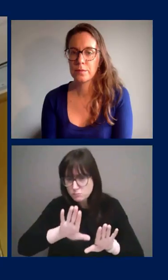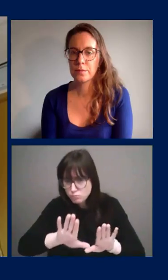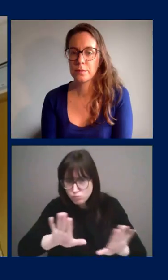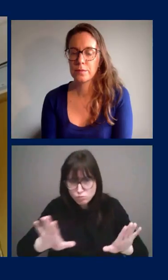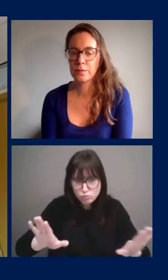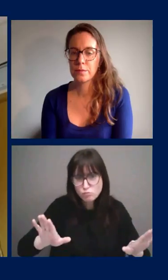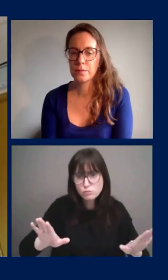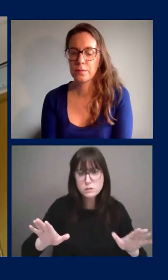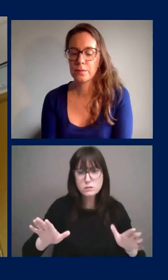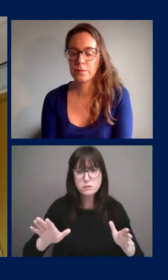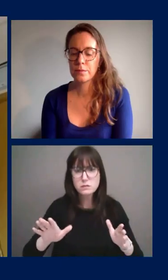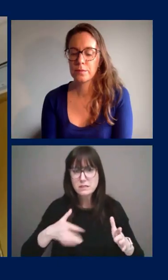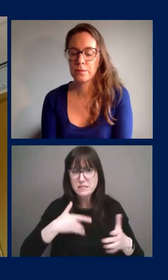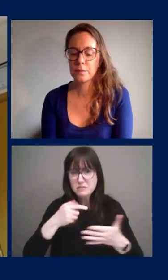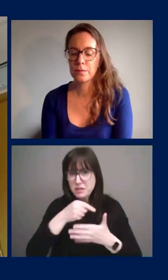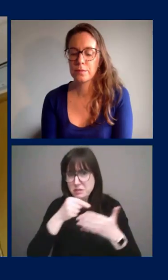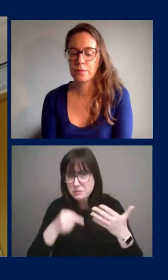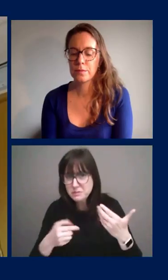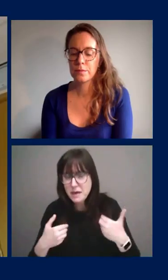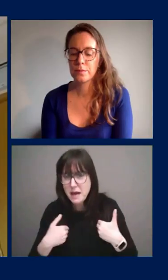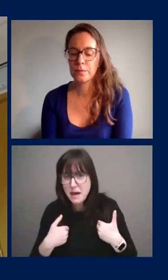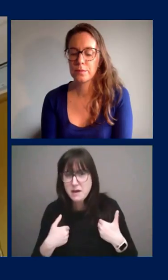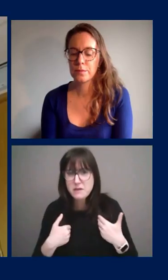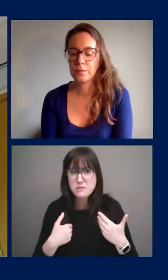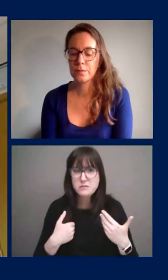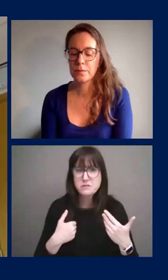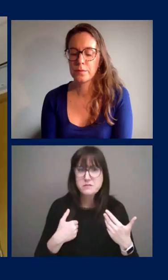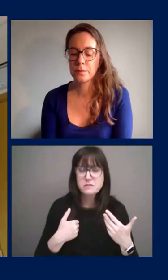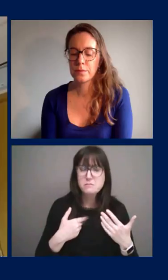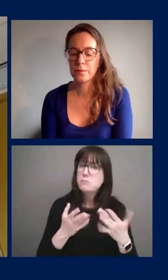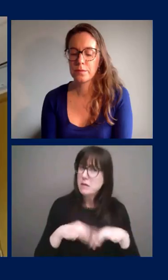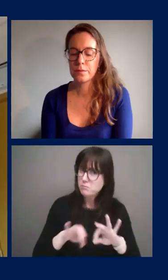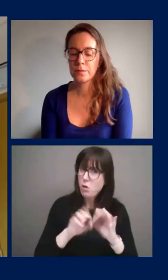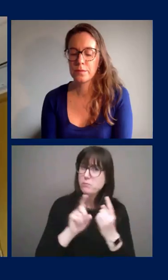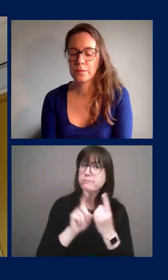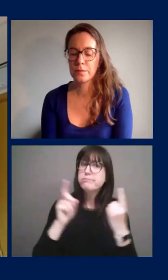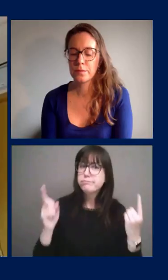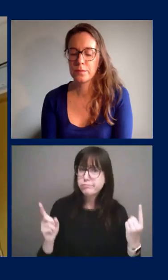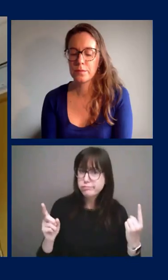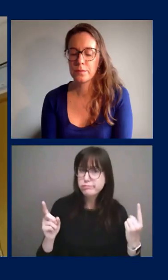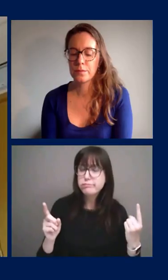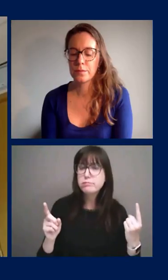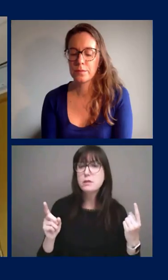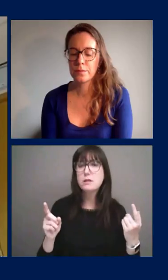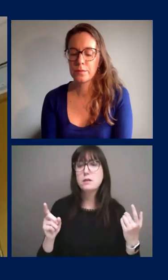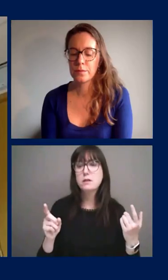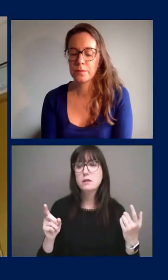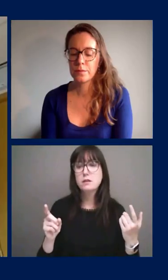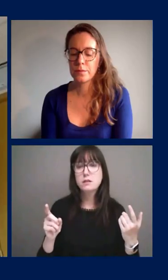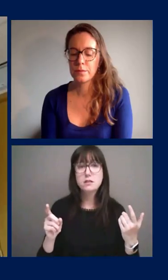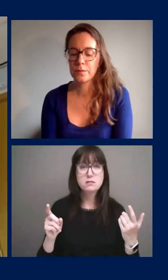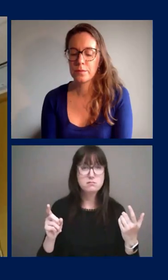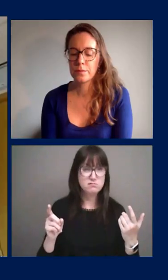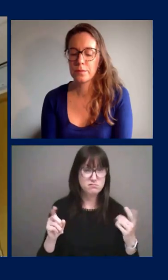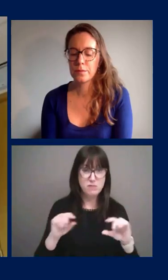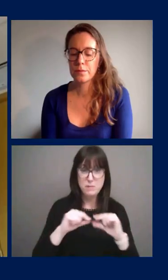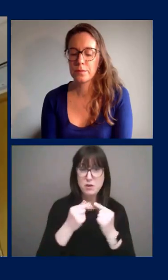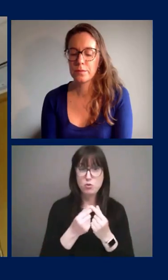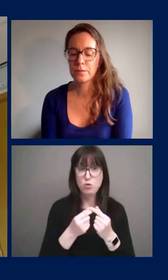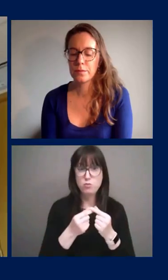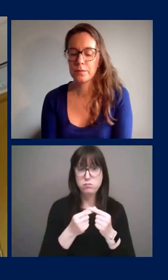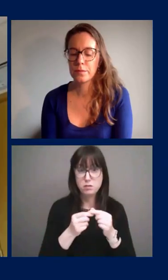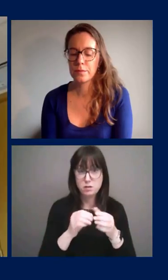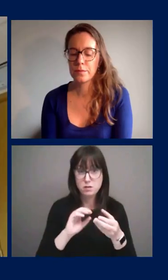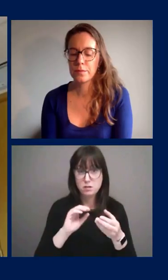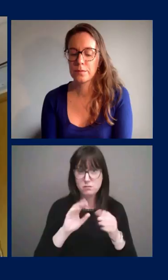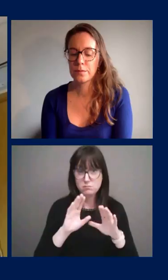symptoms and making sure we're practicing physical distancing in new ways you know reducing sizes of groups if we're going to have